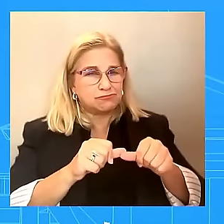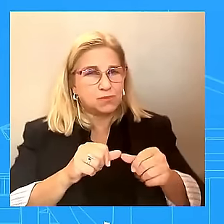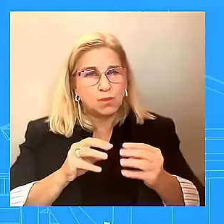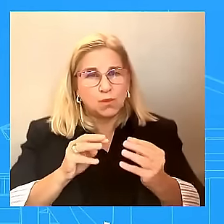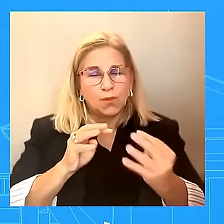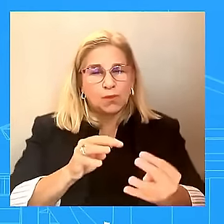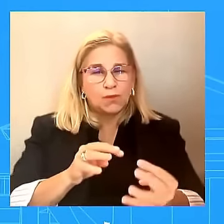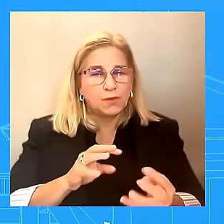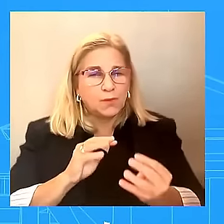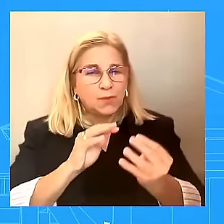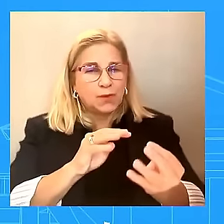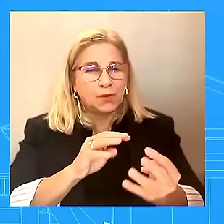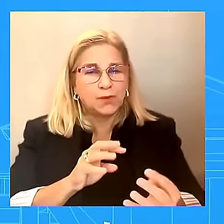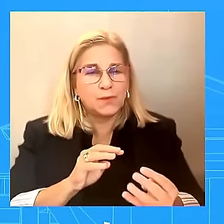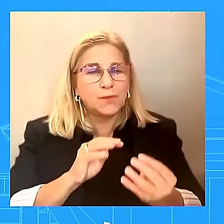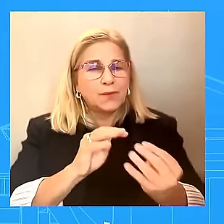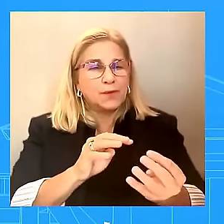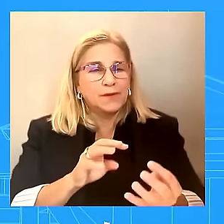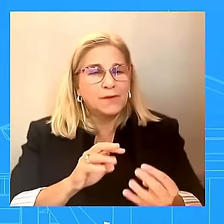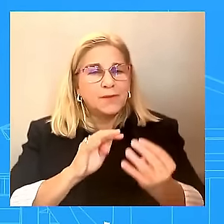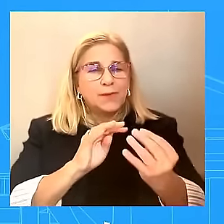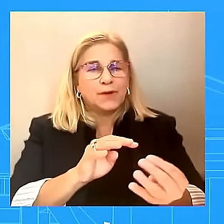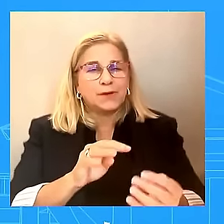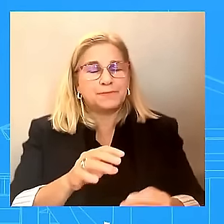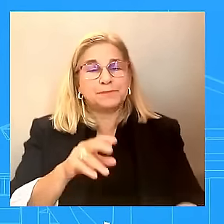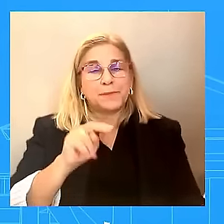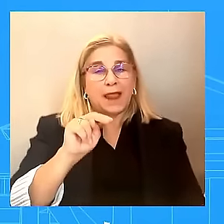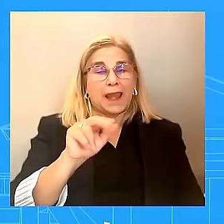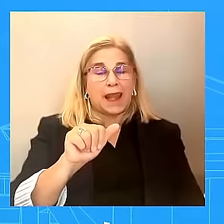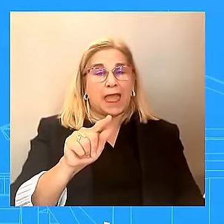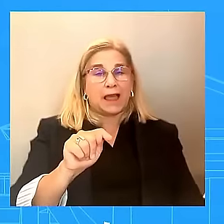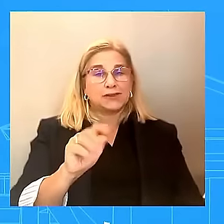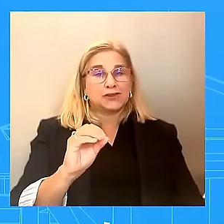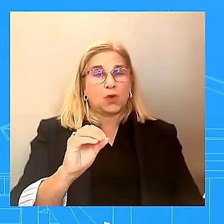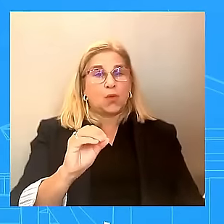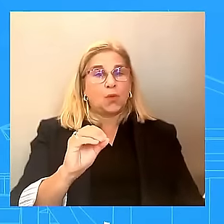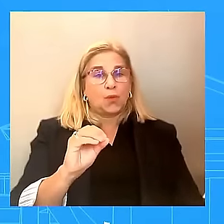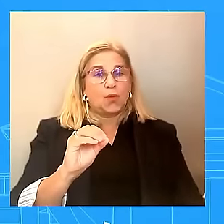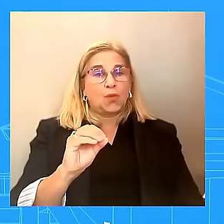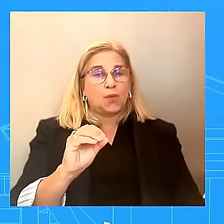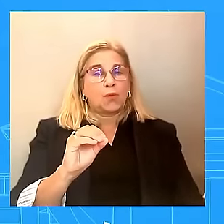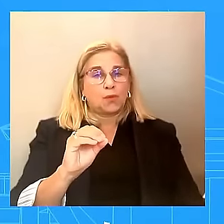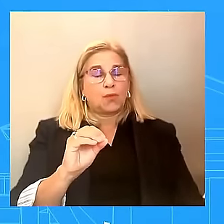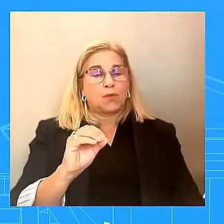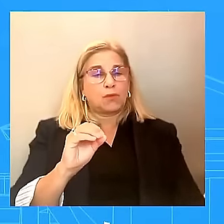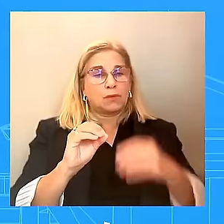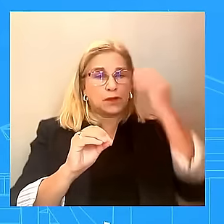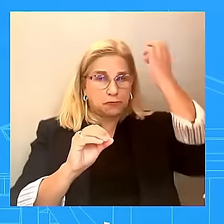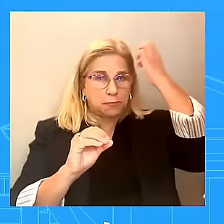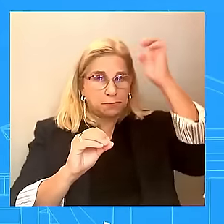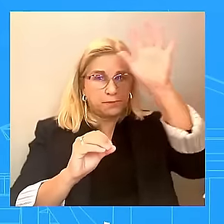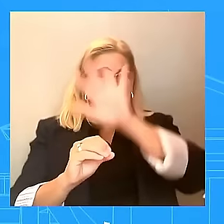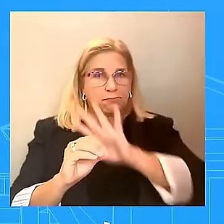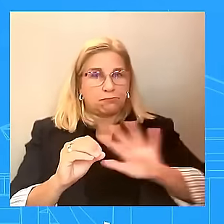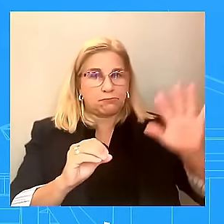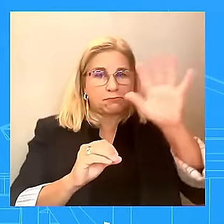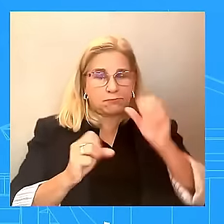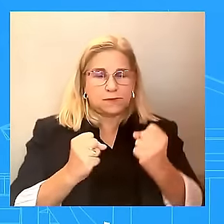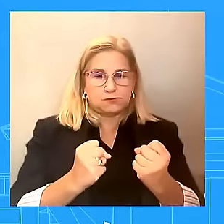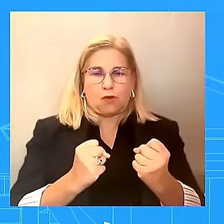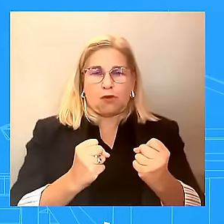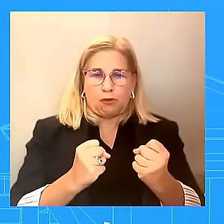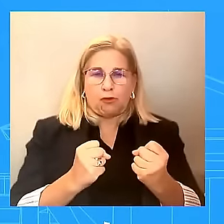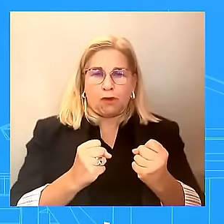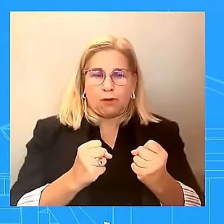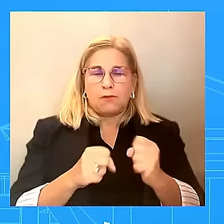continue to do the work that NATO is supposed to do, and an example is what is happening in